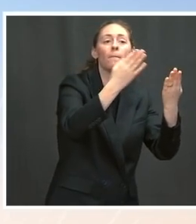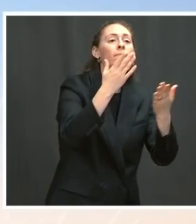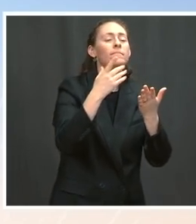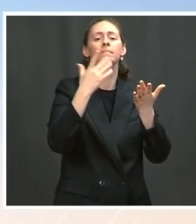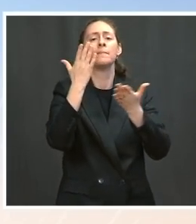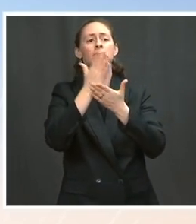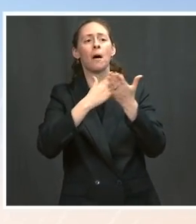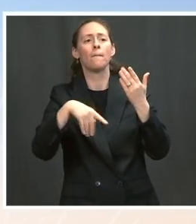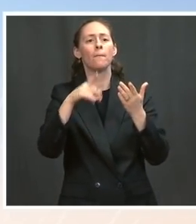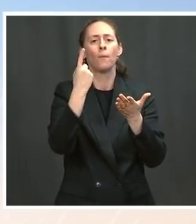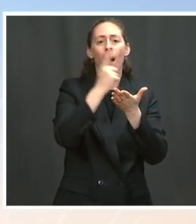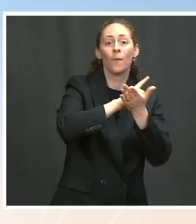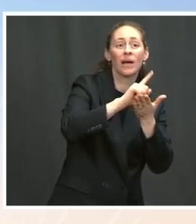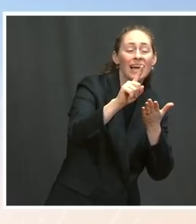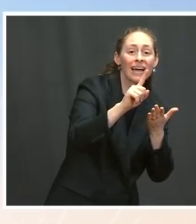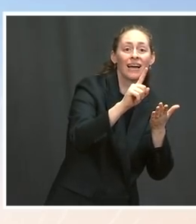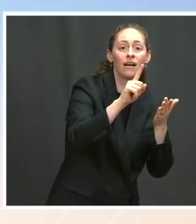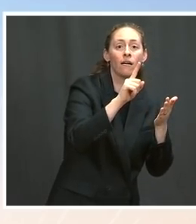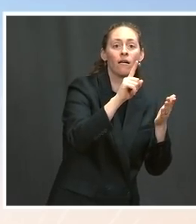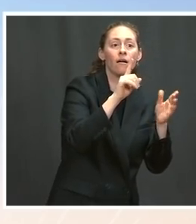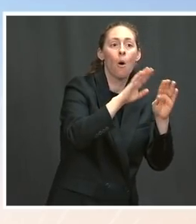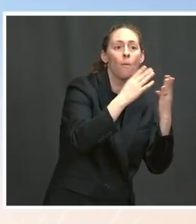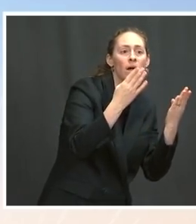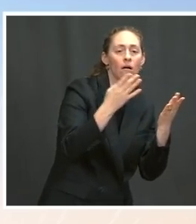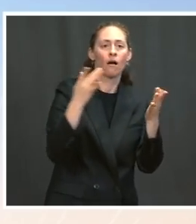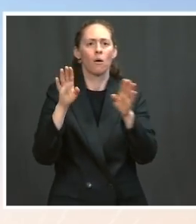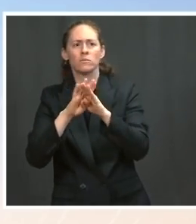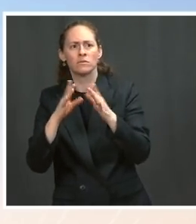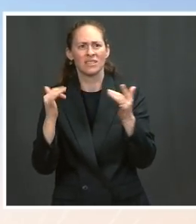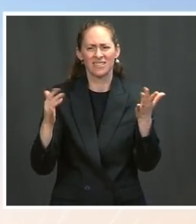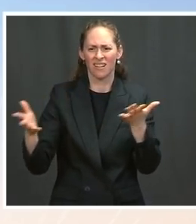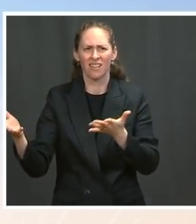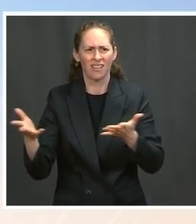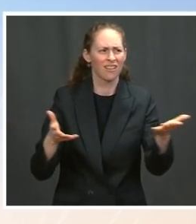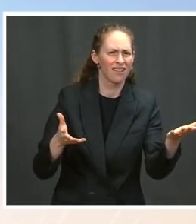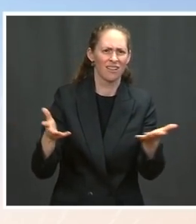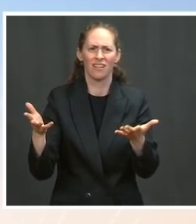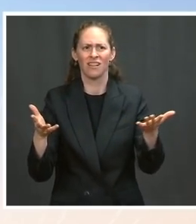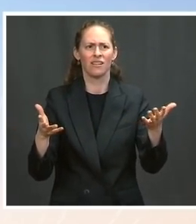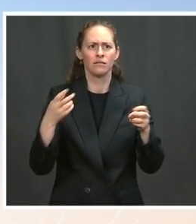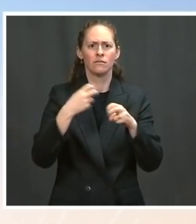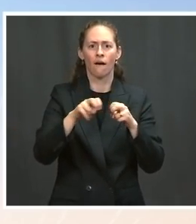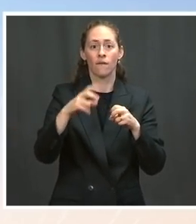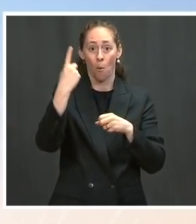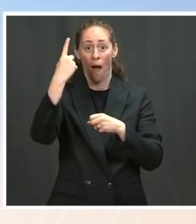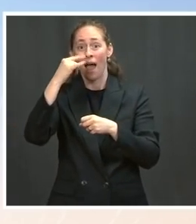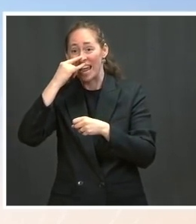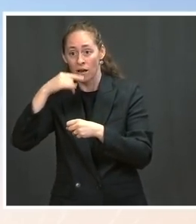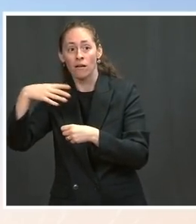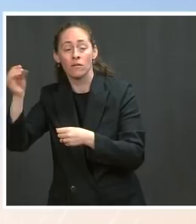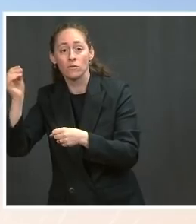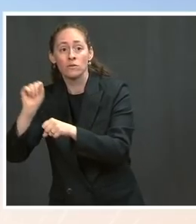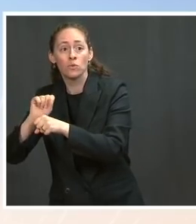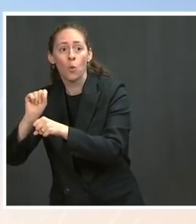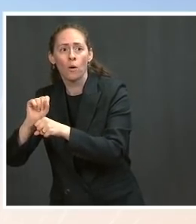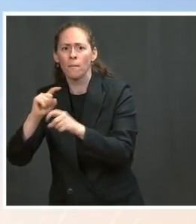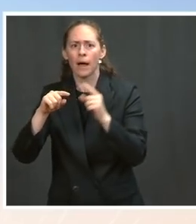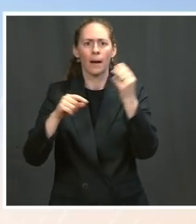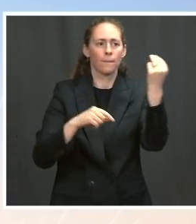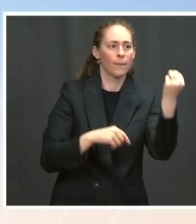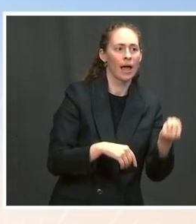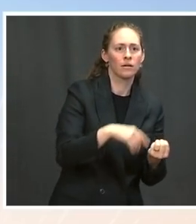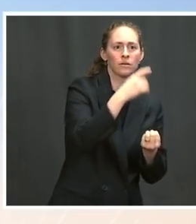parents to manage schedules where one child is in school a couple of days a week and another child is